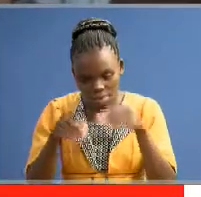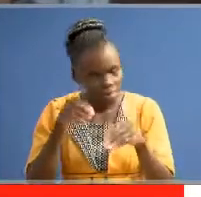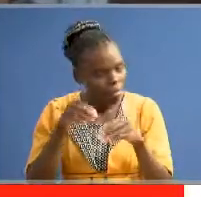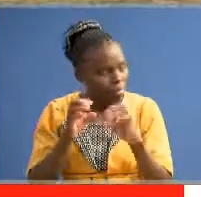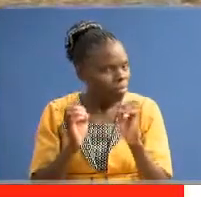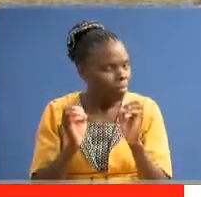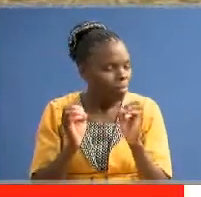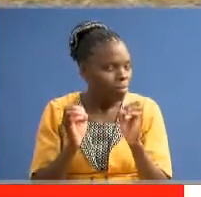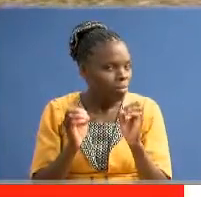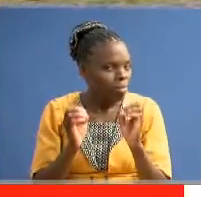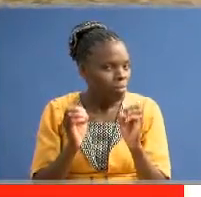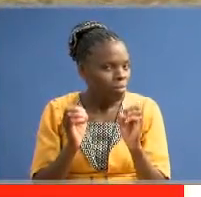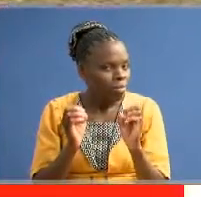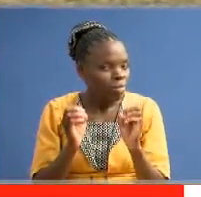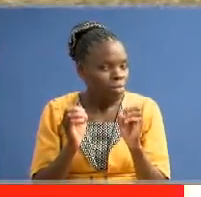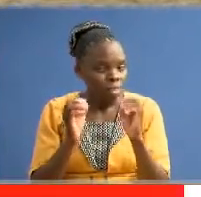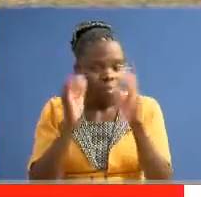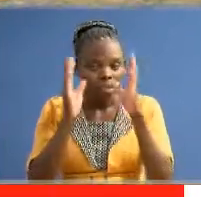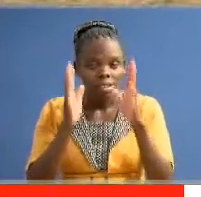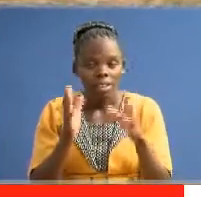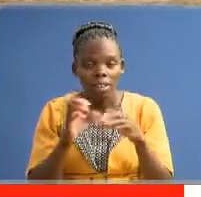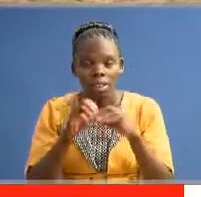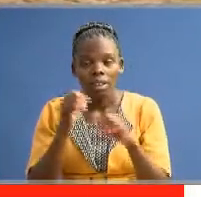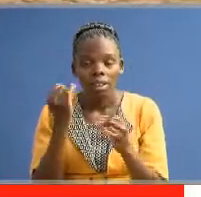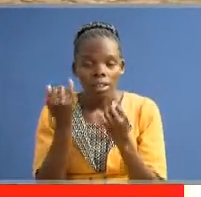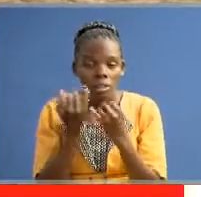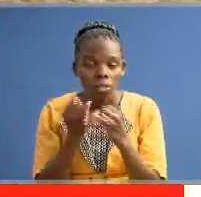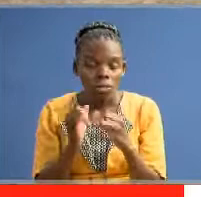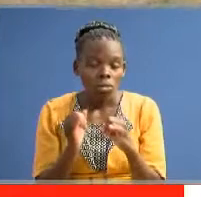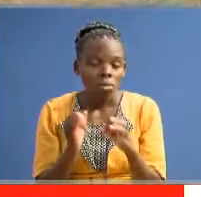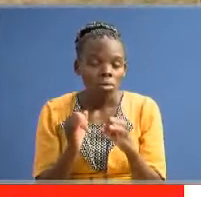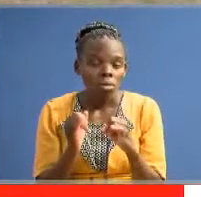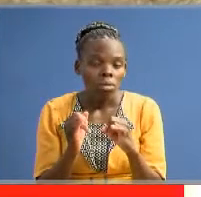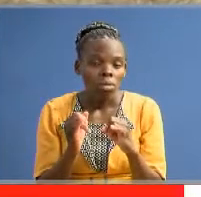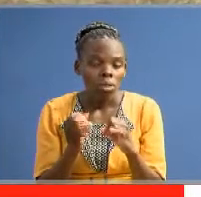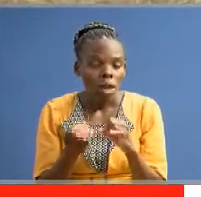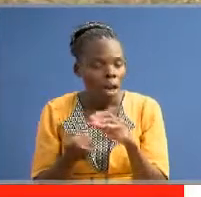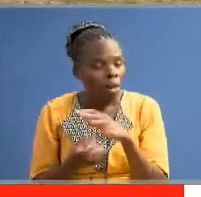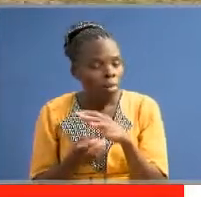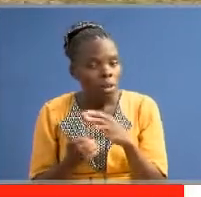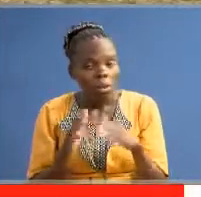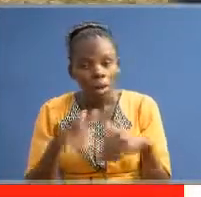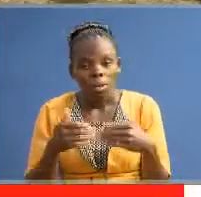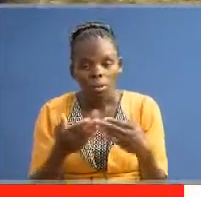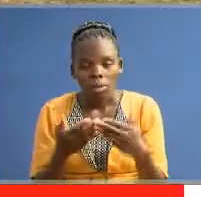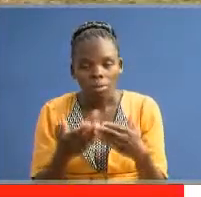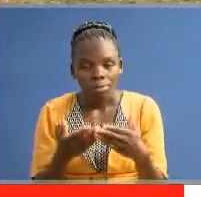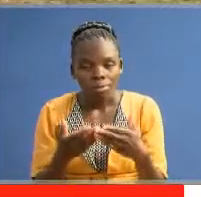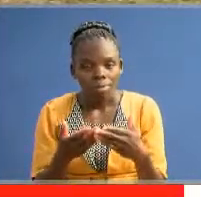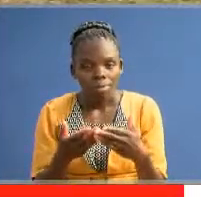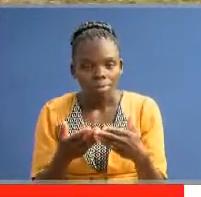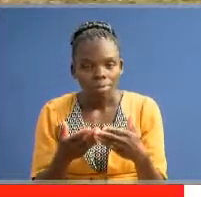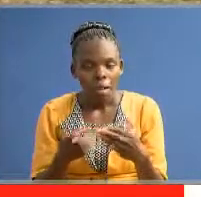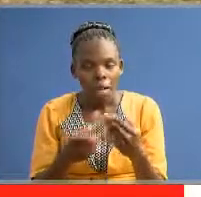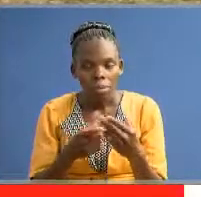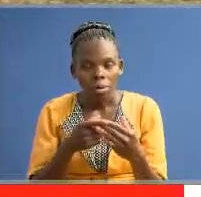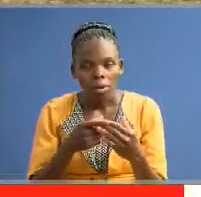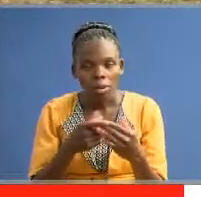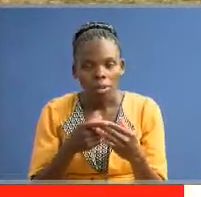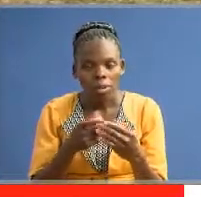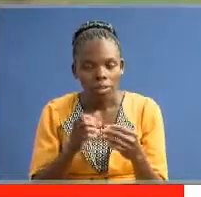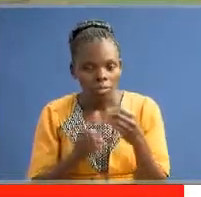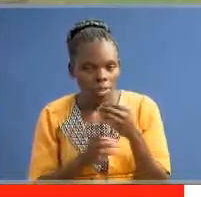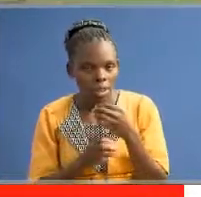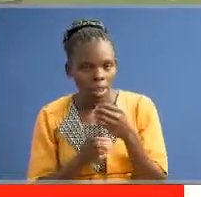He added that teachers in the institutions attend to him with regular advice of overcoming his condition among his peers.